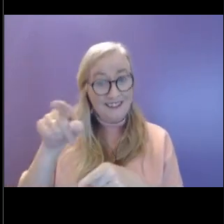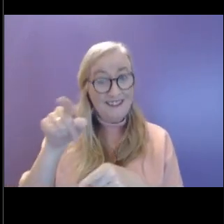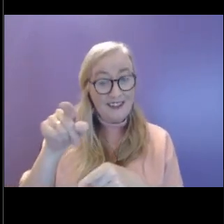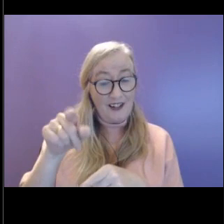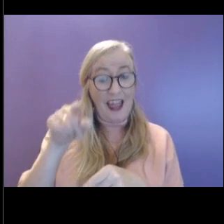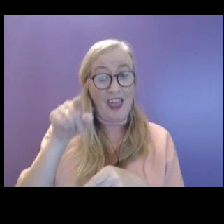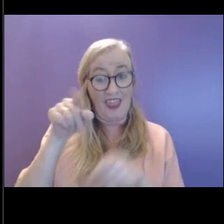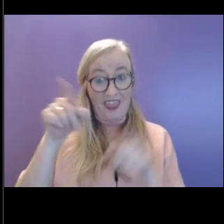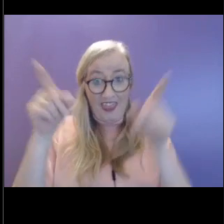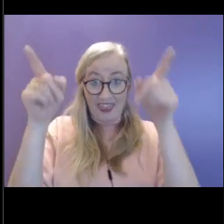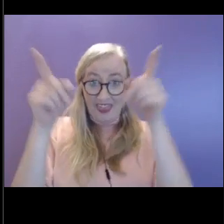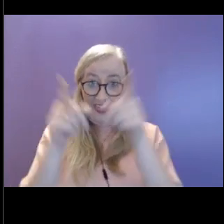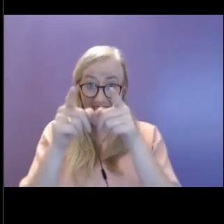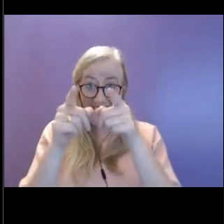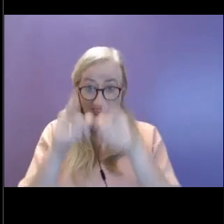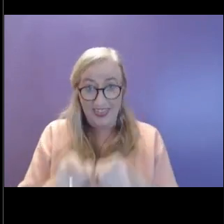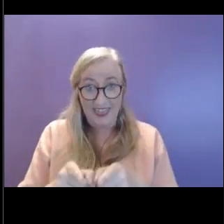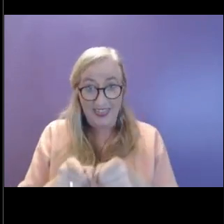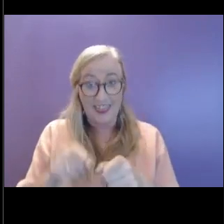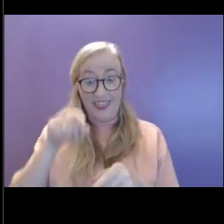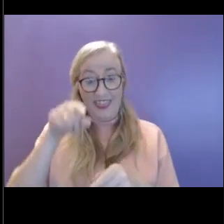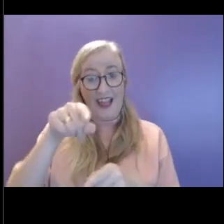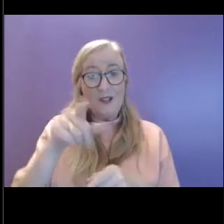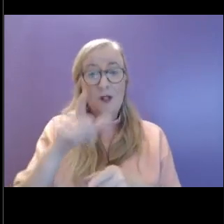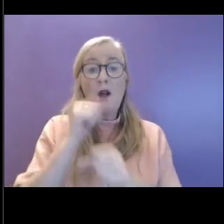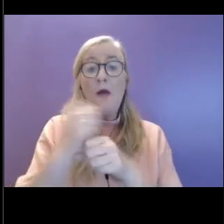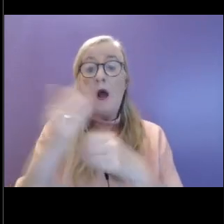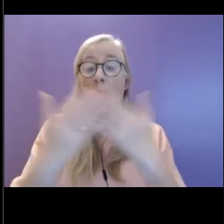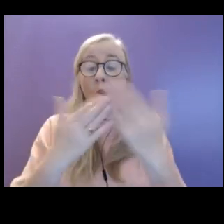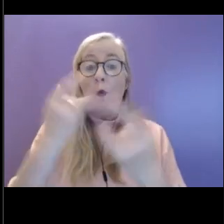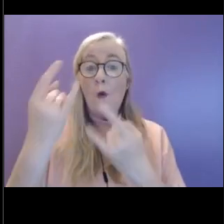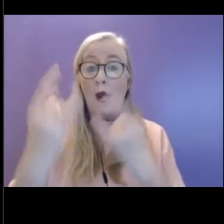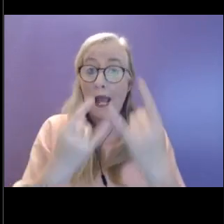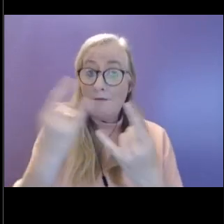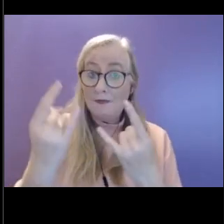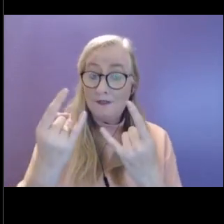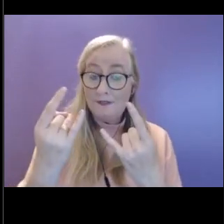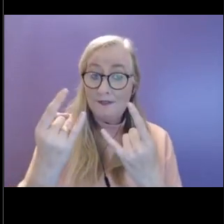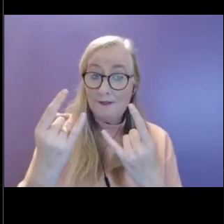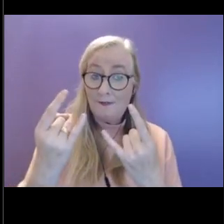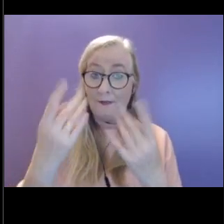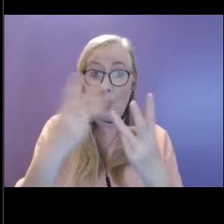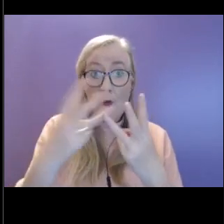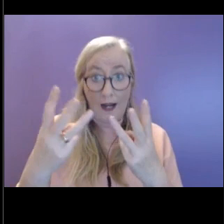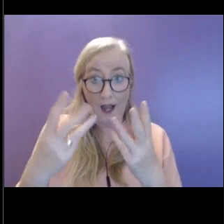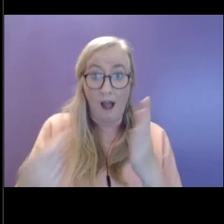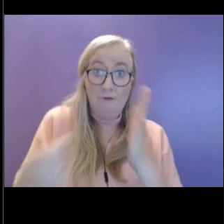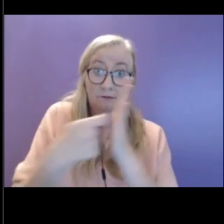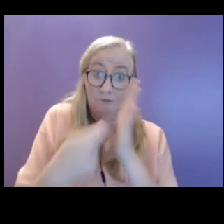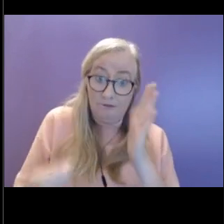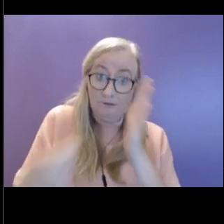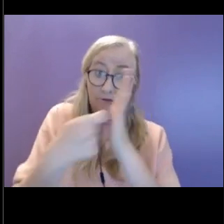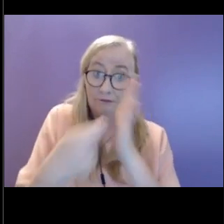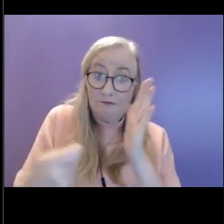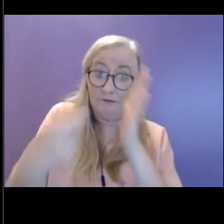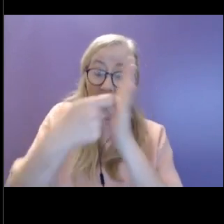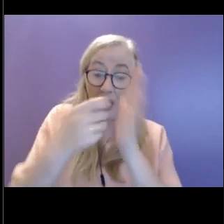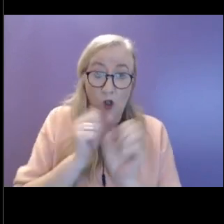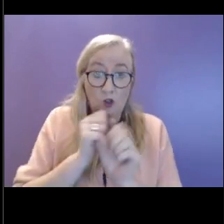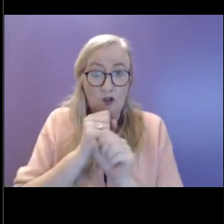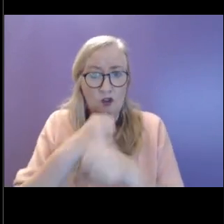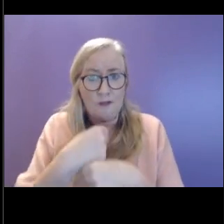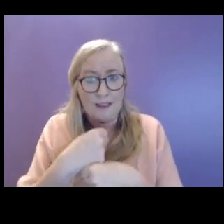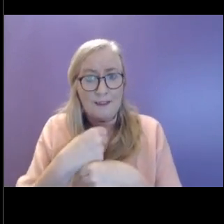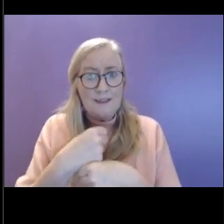explains, it talks about what happens when, you know, a lot of stressful things are happening at the time and how, you know, things